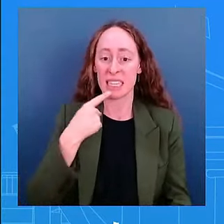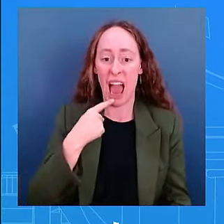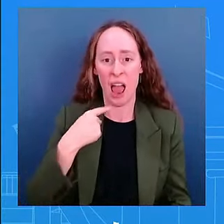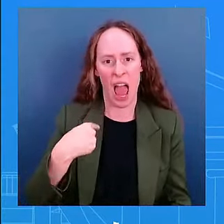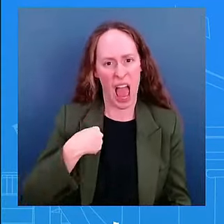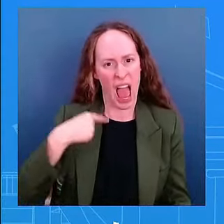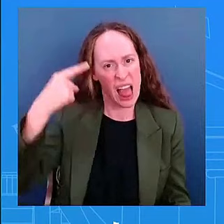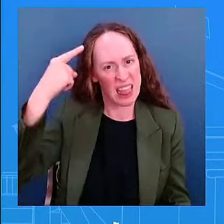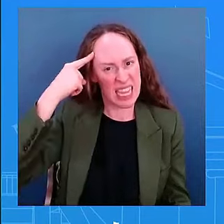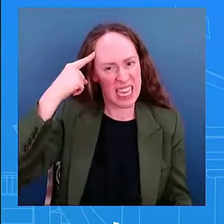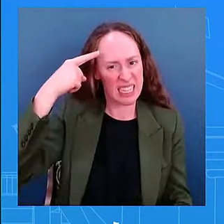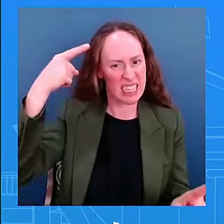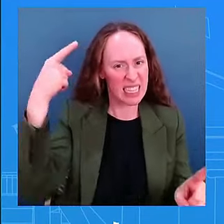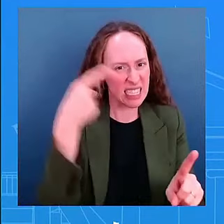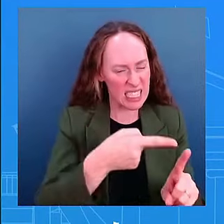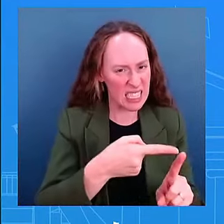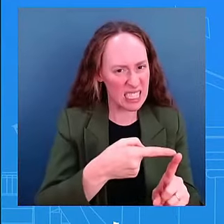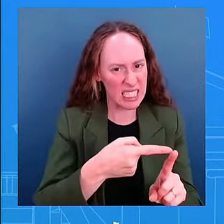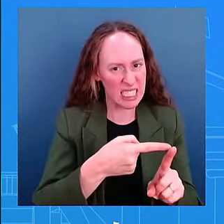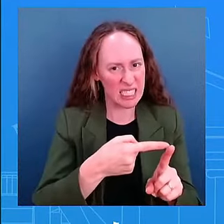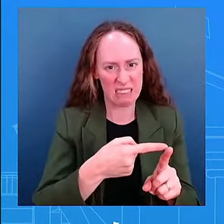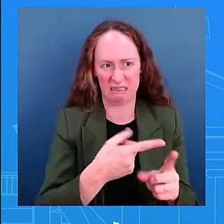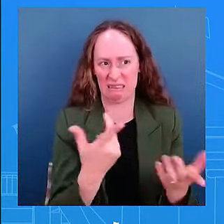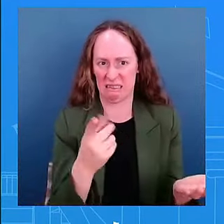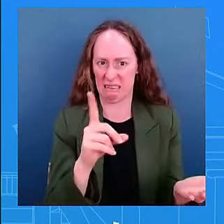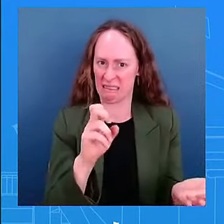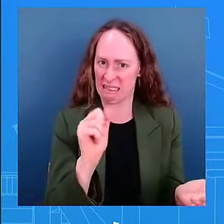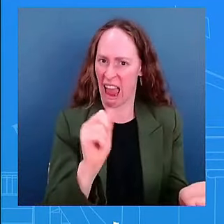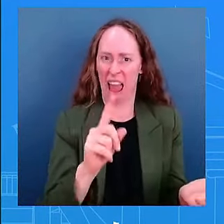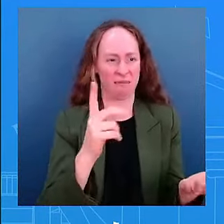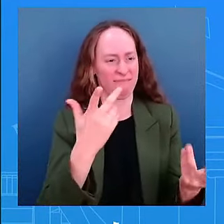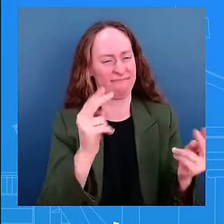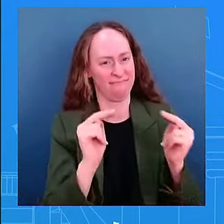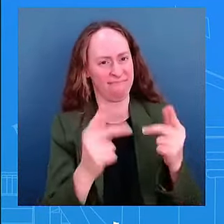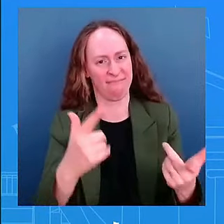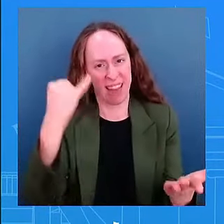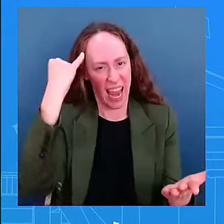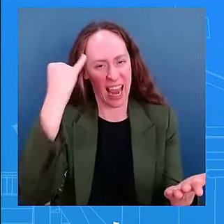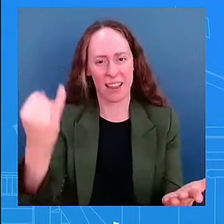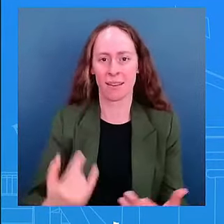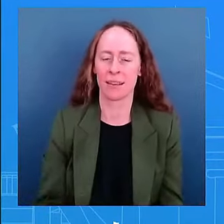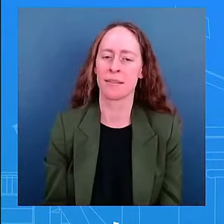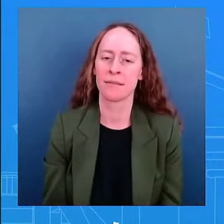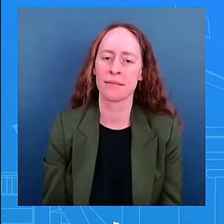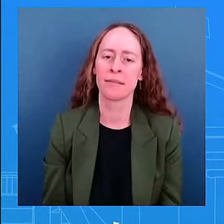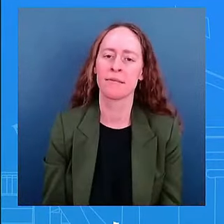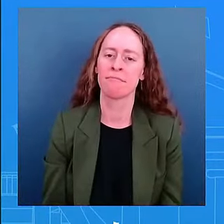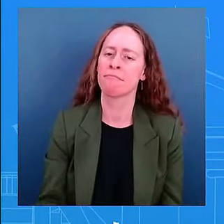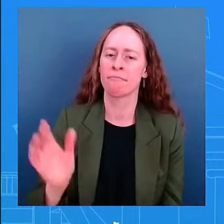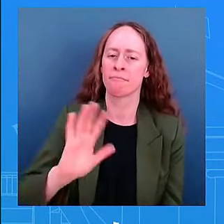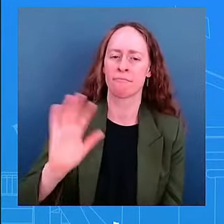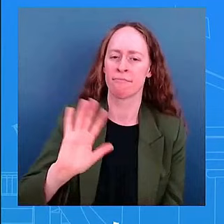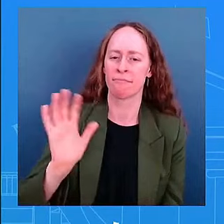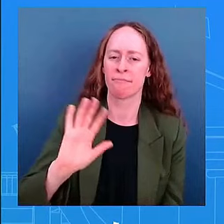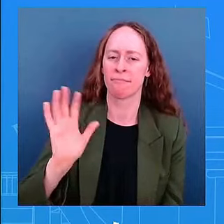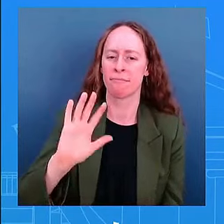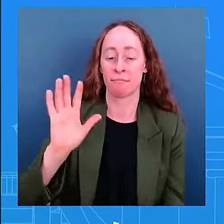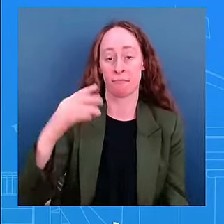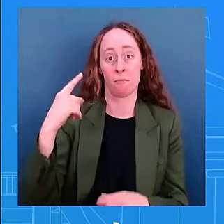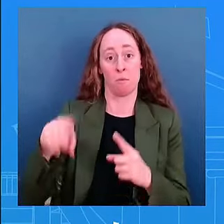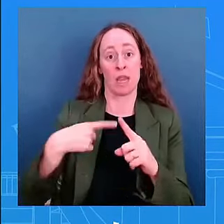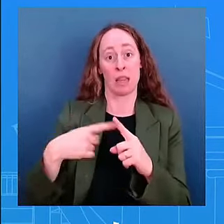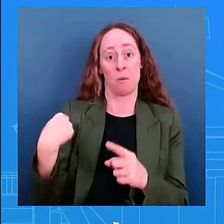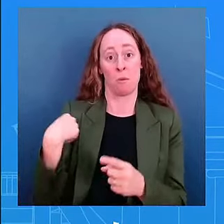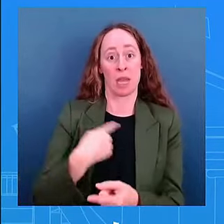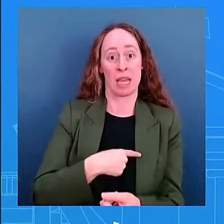clear he spoke while he landed while he was well after we landed getting off the air force one uh and he gets